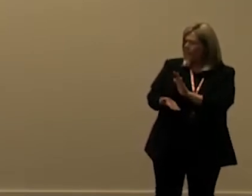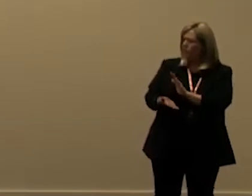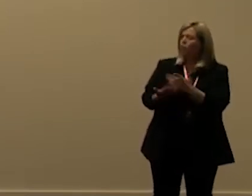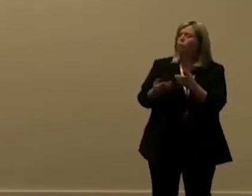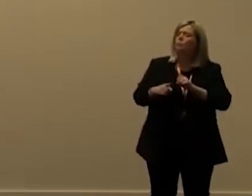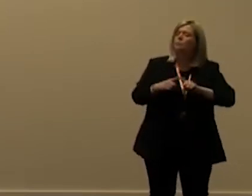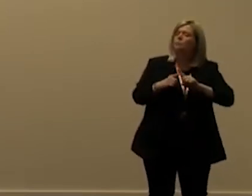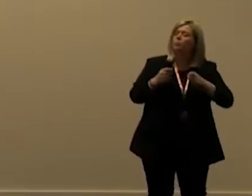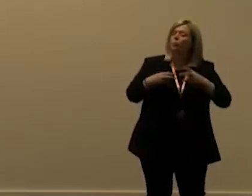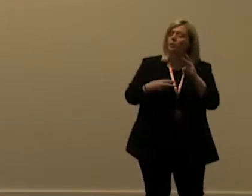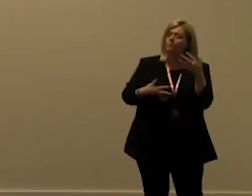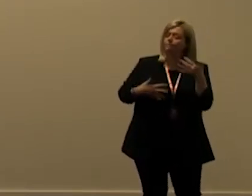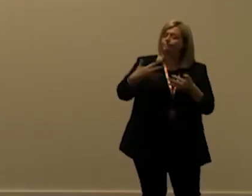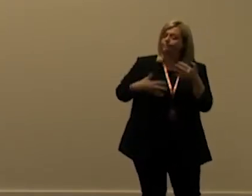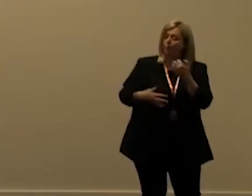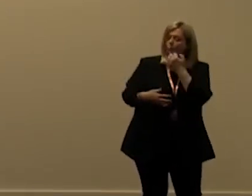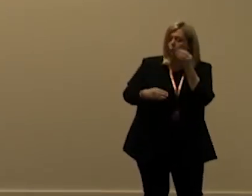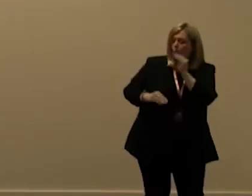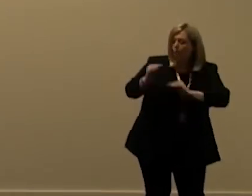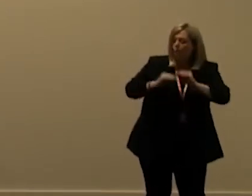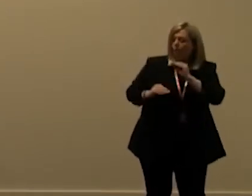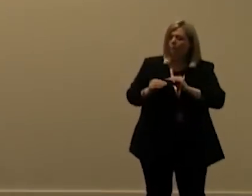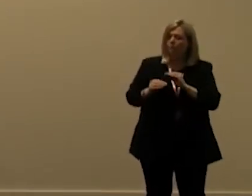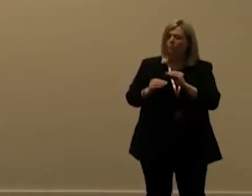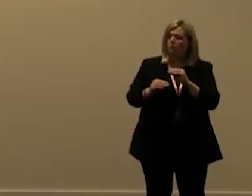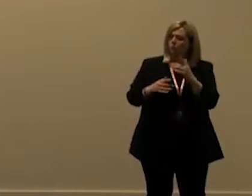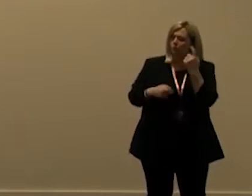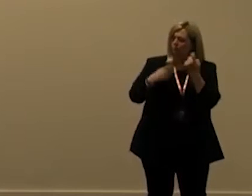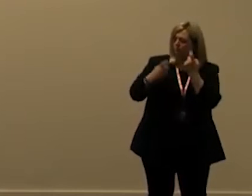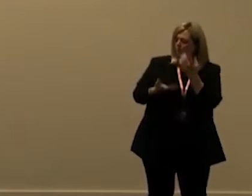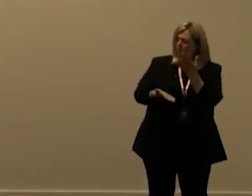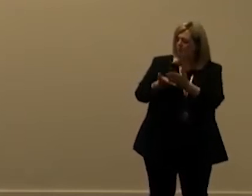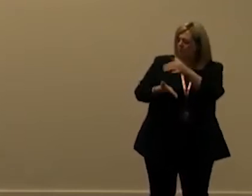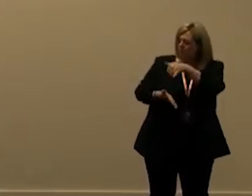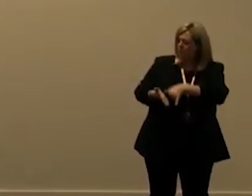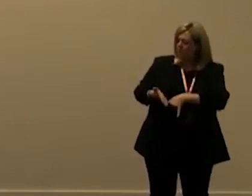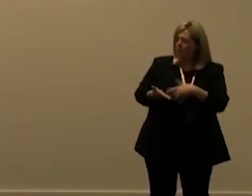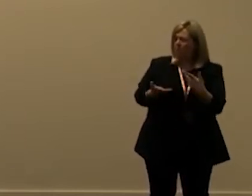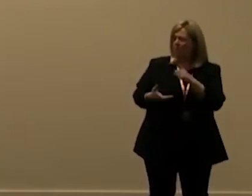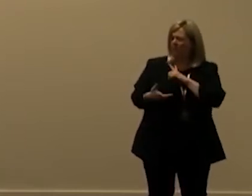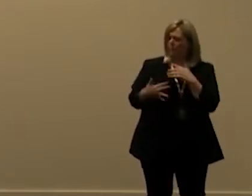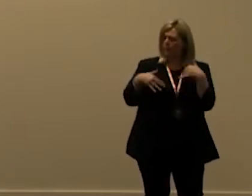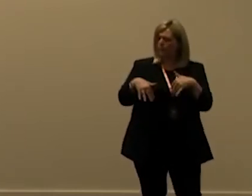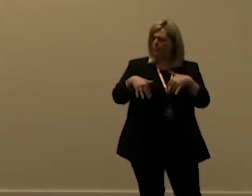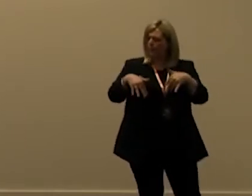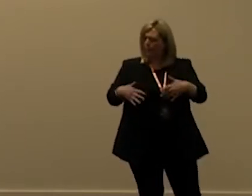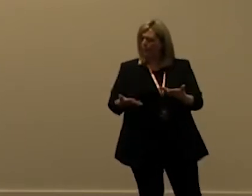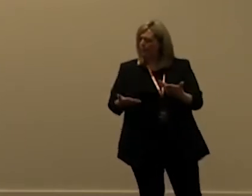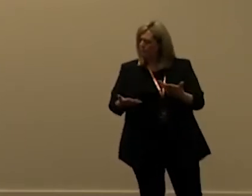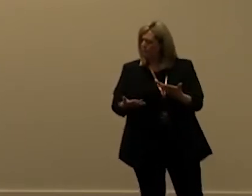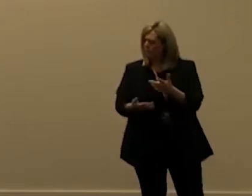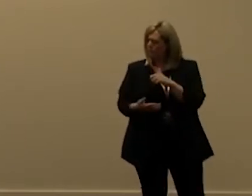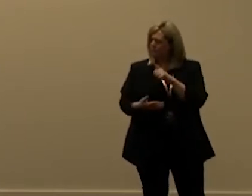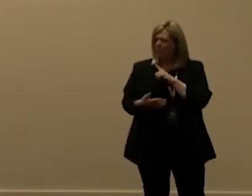ways of calculating this i'll come back to the real report that you're supposed to be looking at and that's why they've been waiting for this because